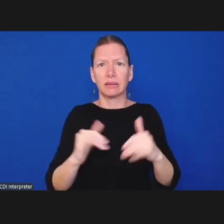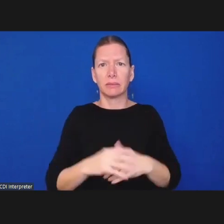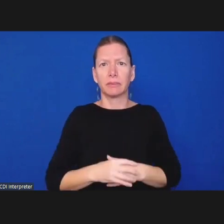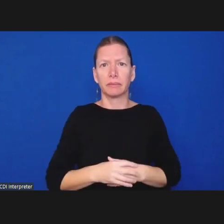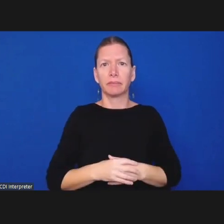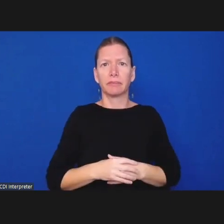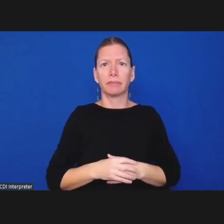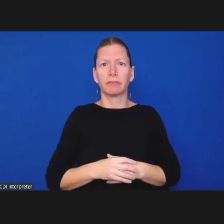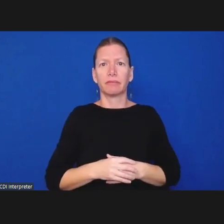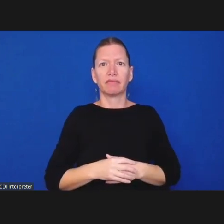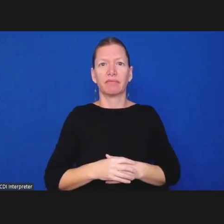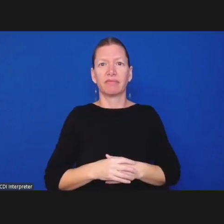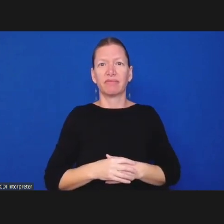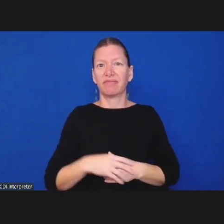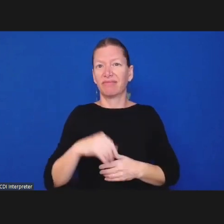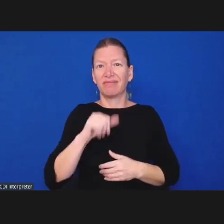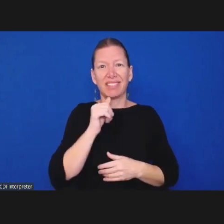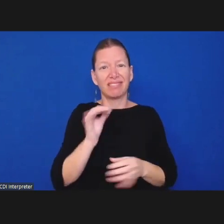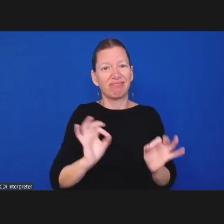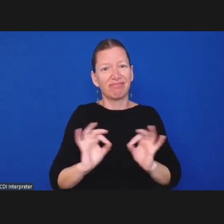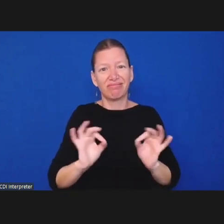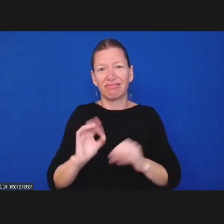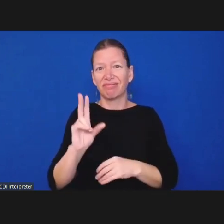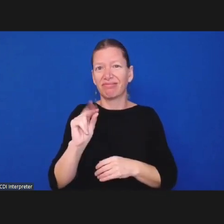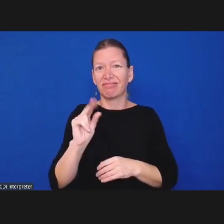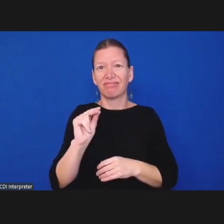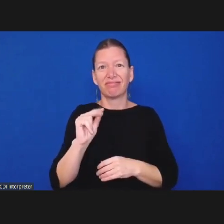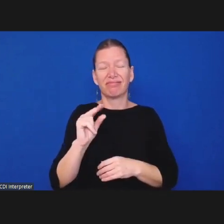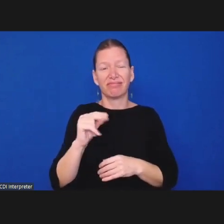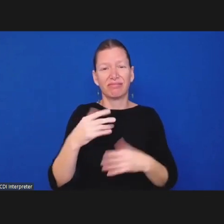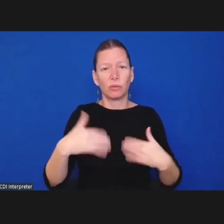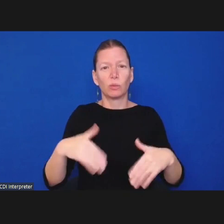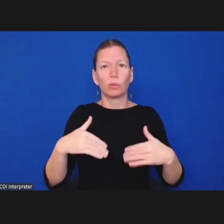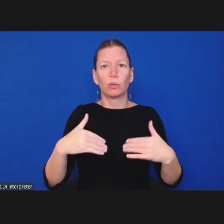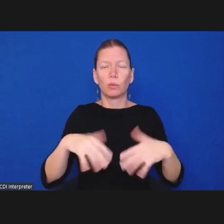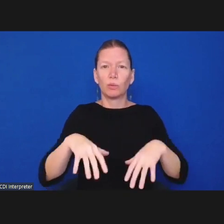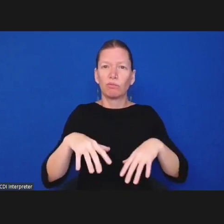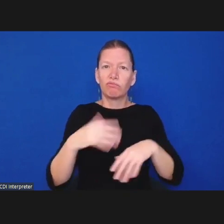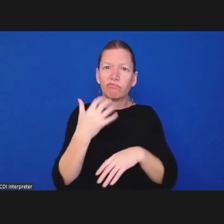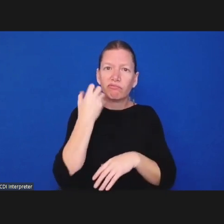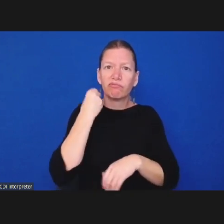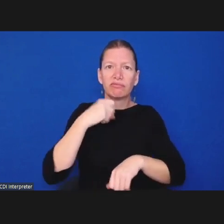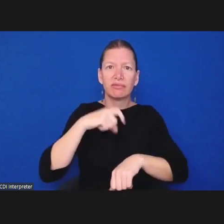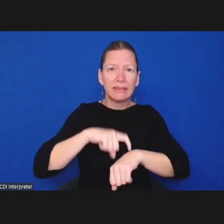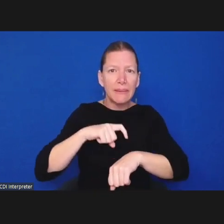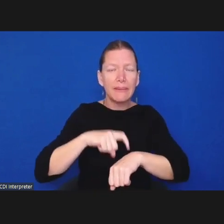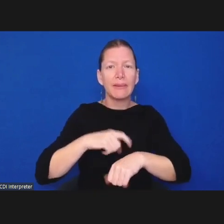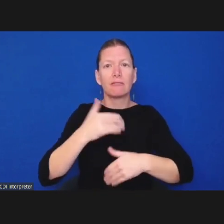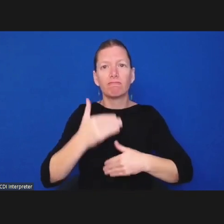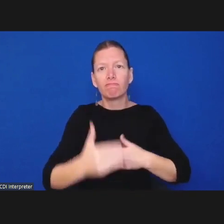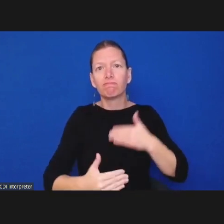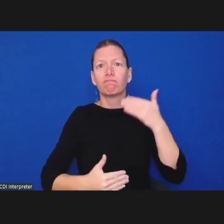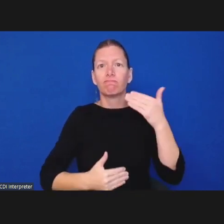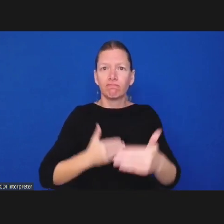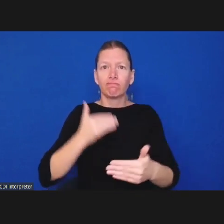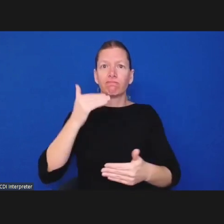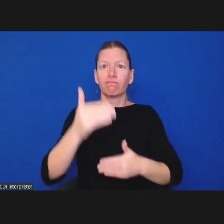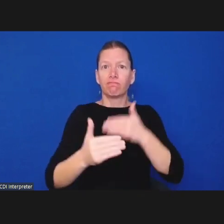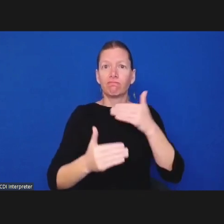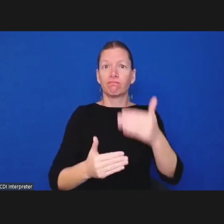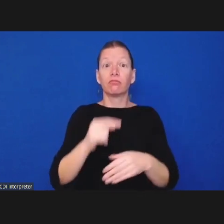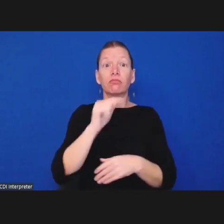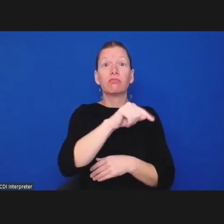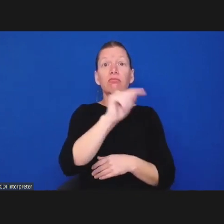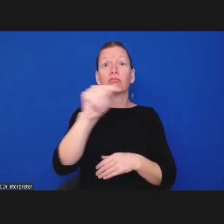does take time and it's not easy um i think every community i've worked with including my own community in cambridge